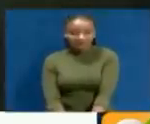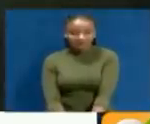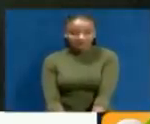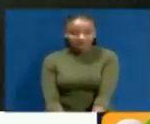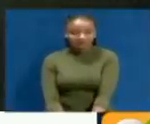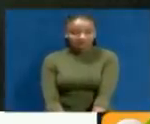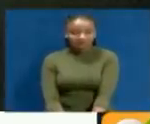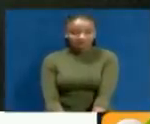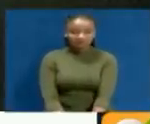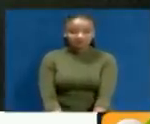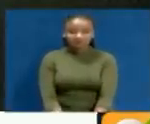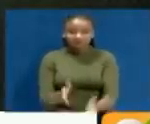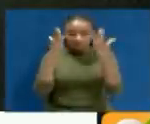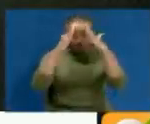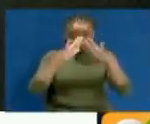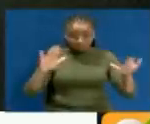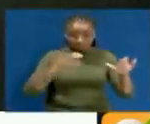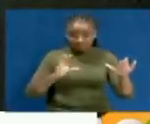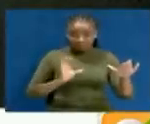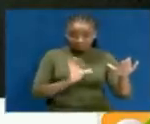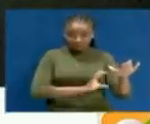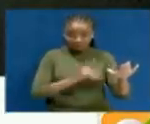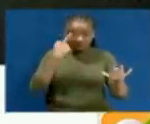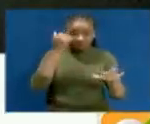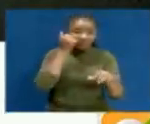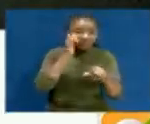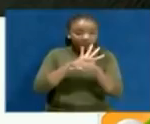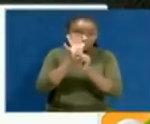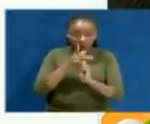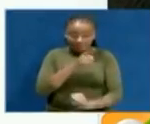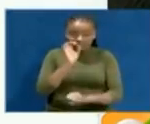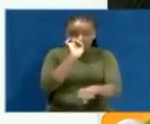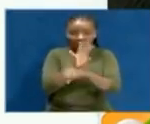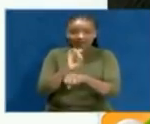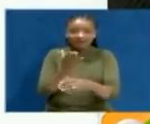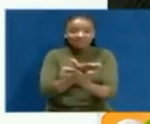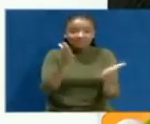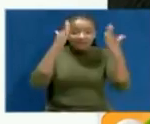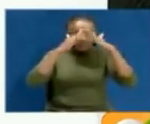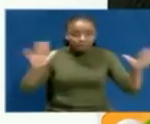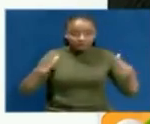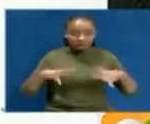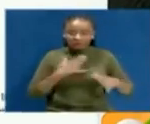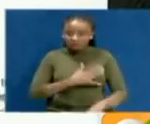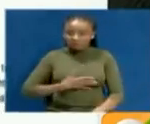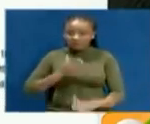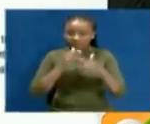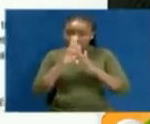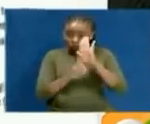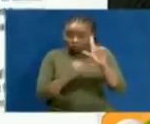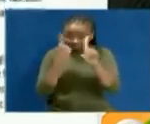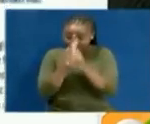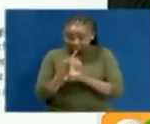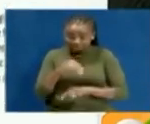The National Muslim COVID Response Committee has issued an advisory to Muslims to continue observing the safety guidelines